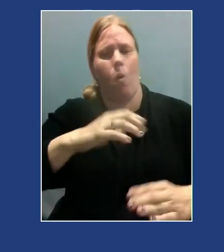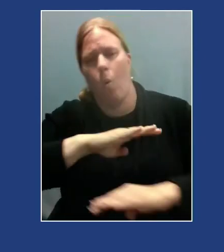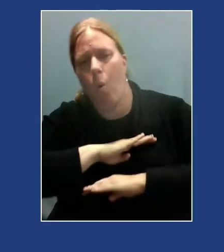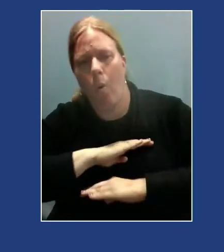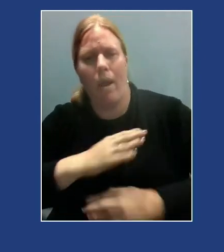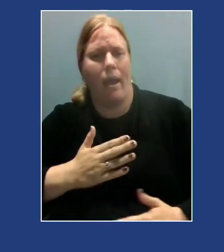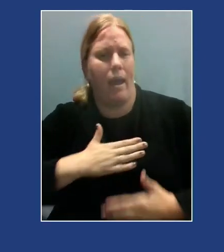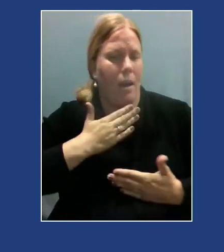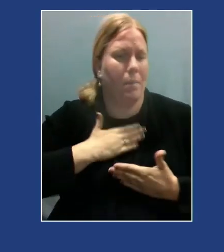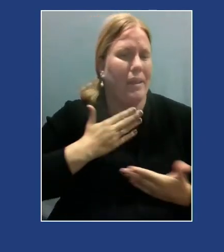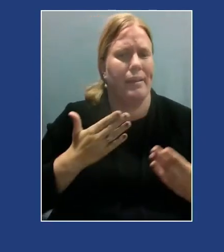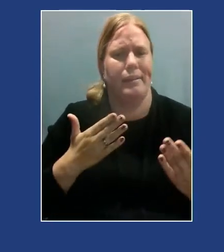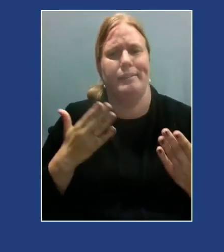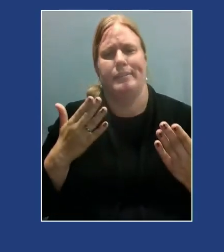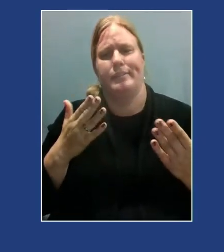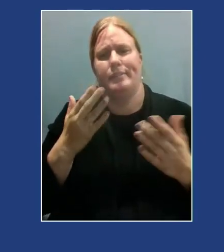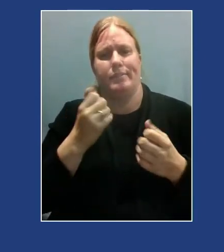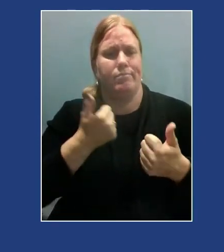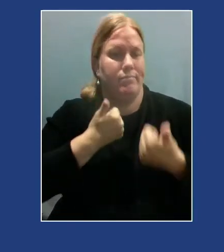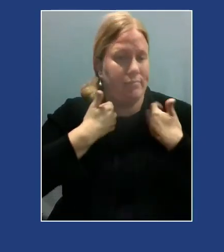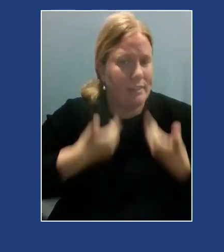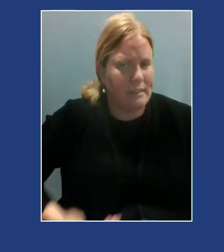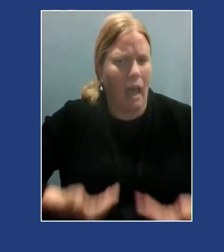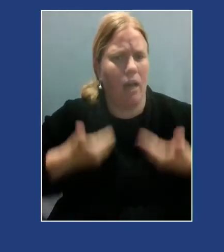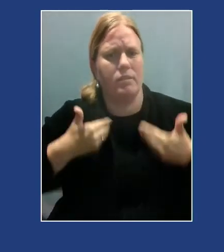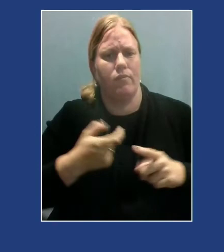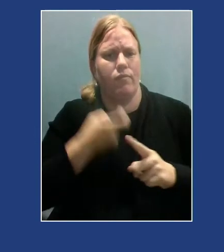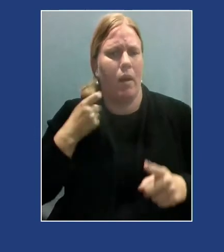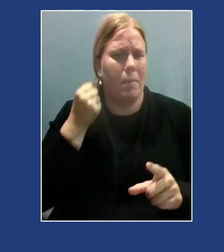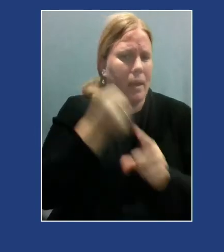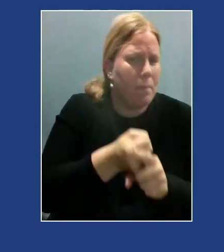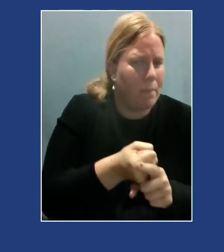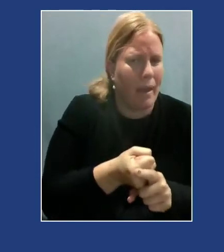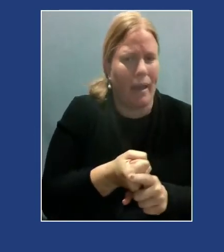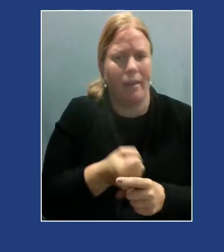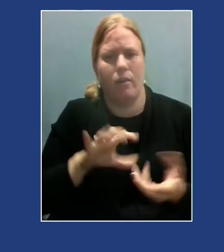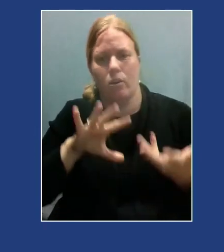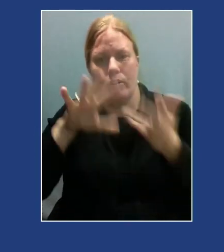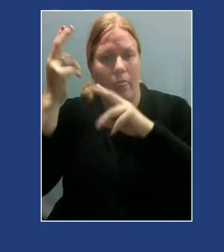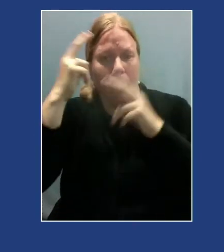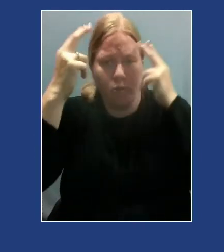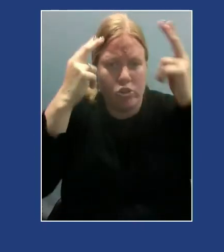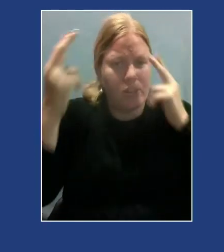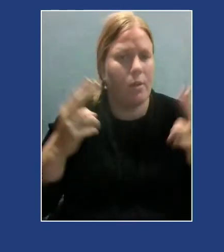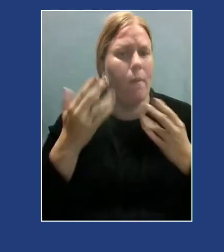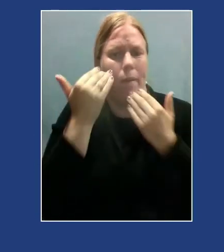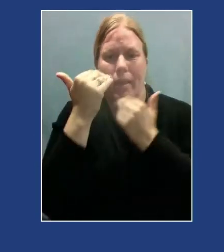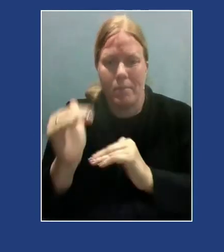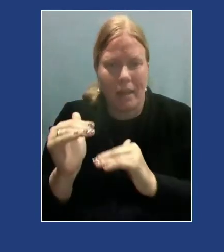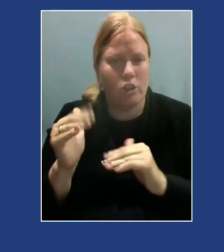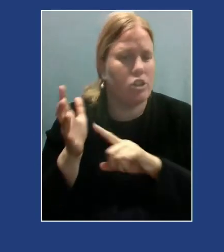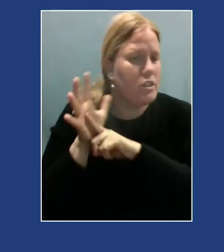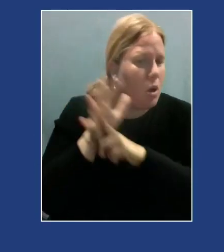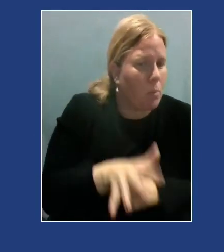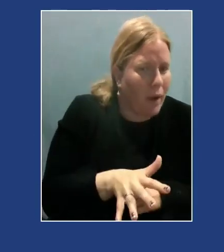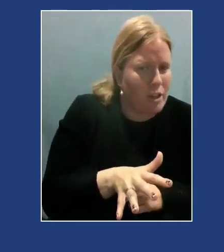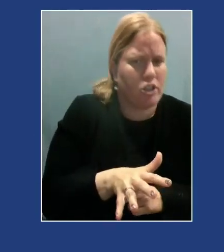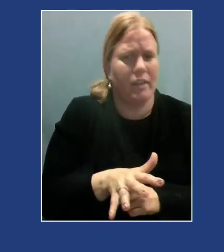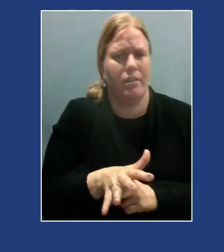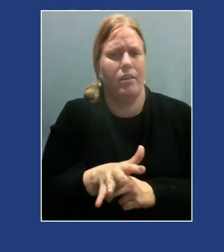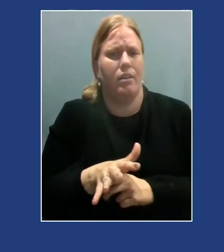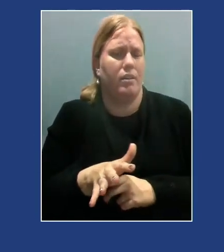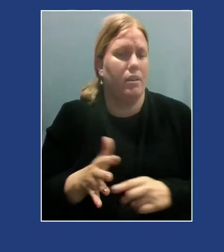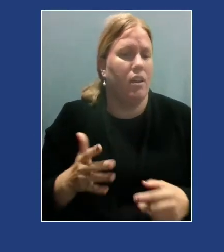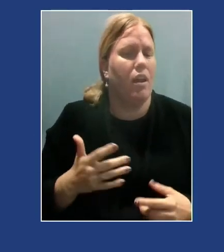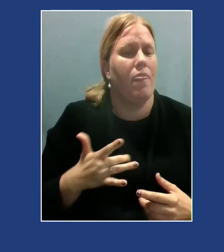delusions, and the limitations of oppression and or supremacy. And so as I work with my clients to move towards